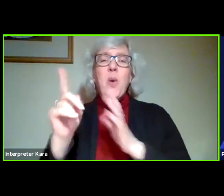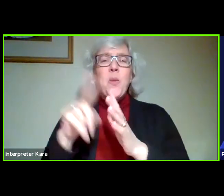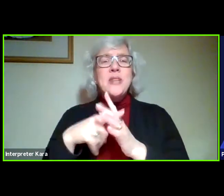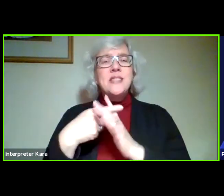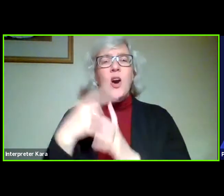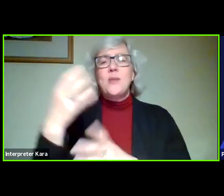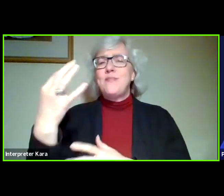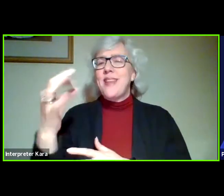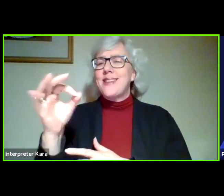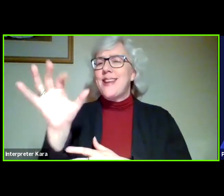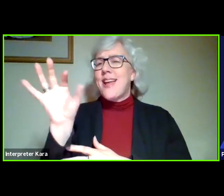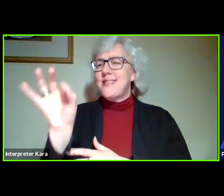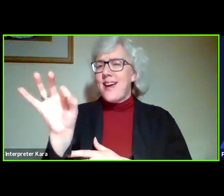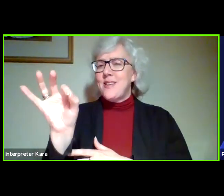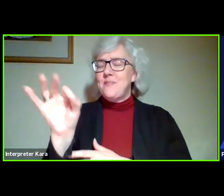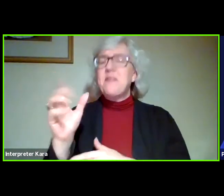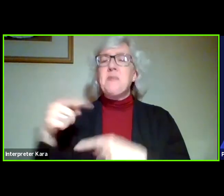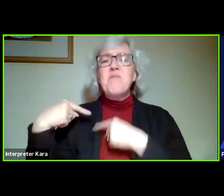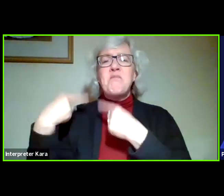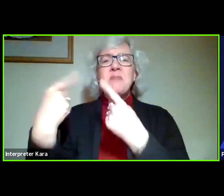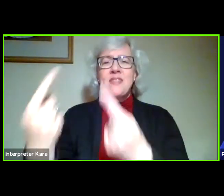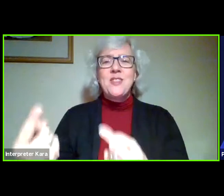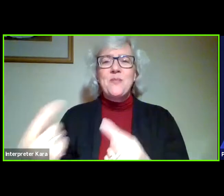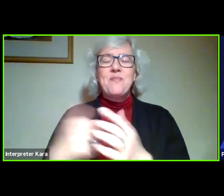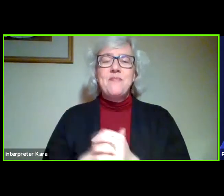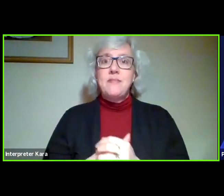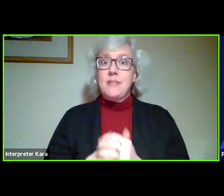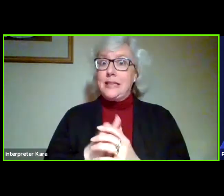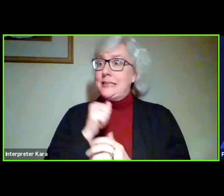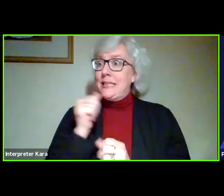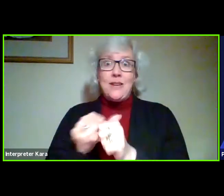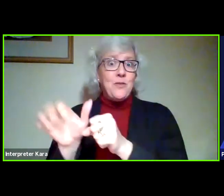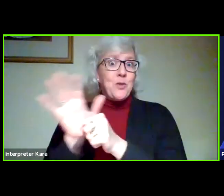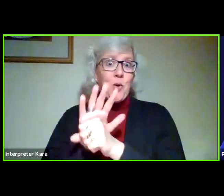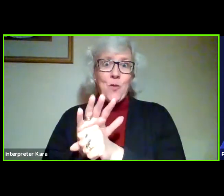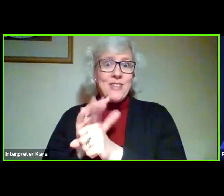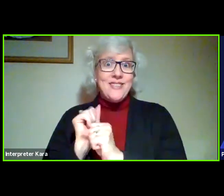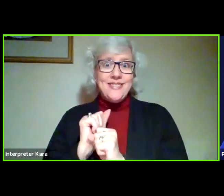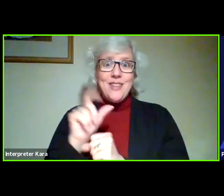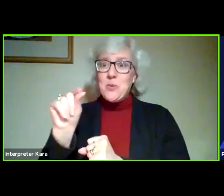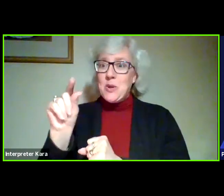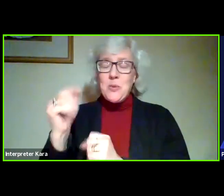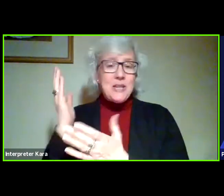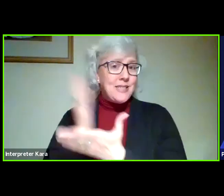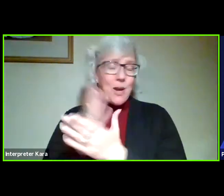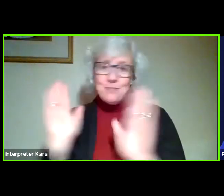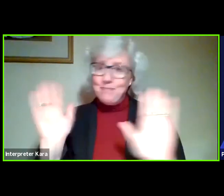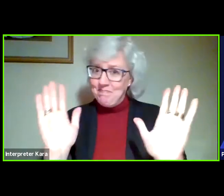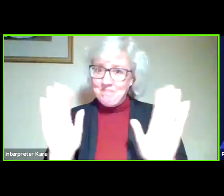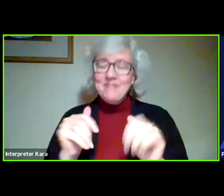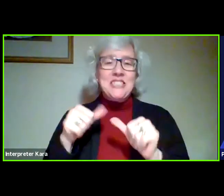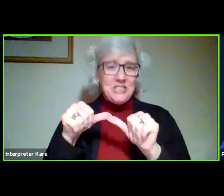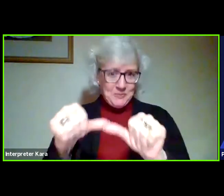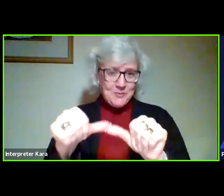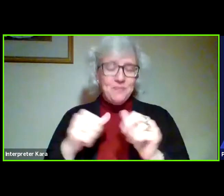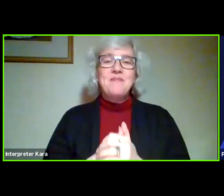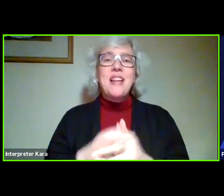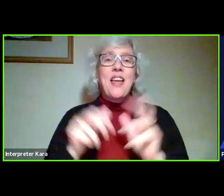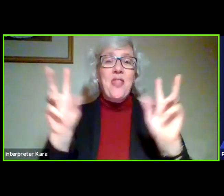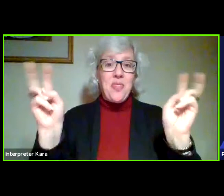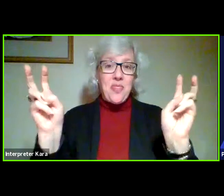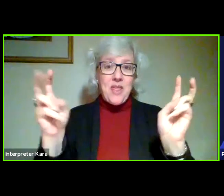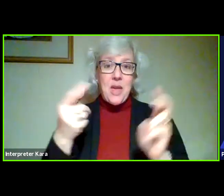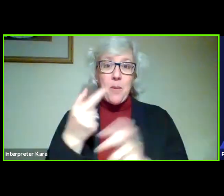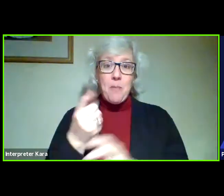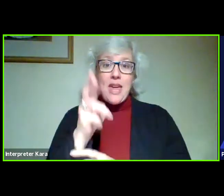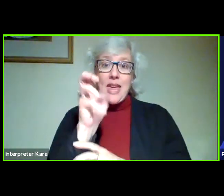1999 if it continued ever since. Not even the COVID pandemic in 2020 could stop us. There's a theme at Gateway that we're